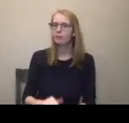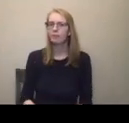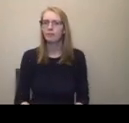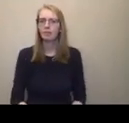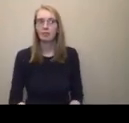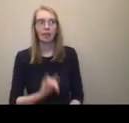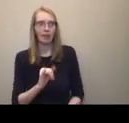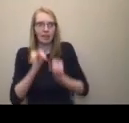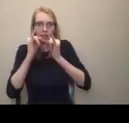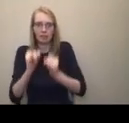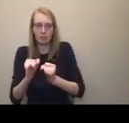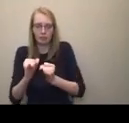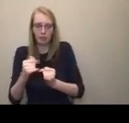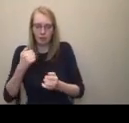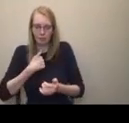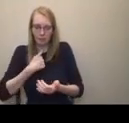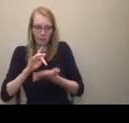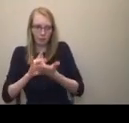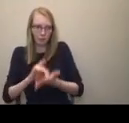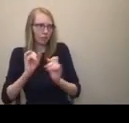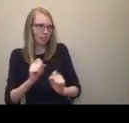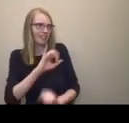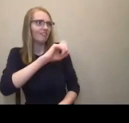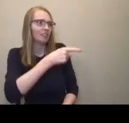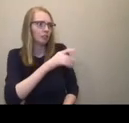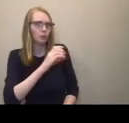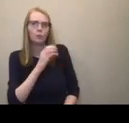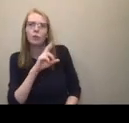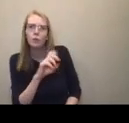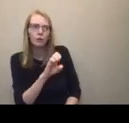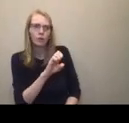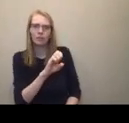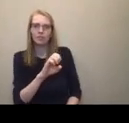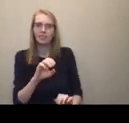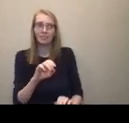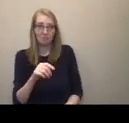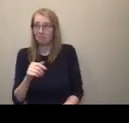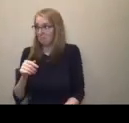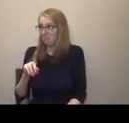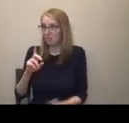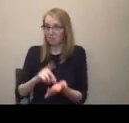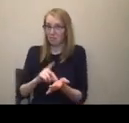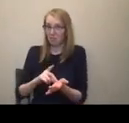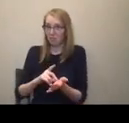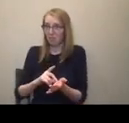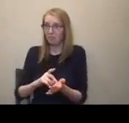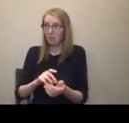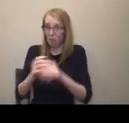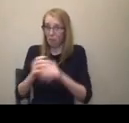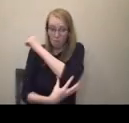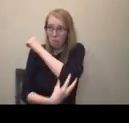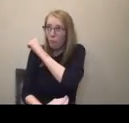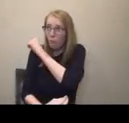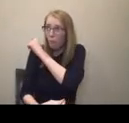a doctor. I can cure you. I'm a doctor. I can cure you. How can you cure poverty? Where's your accountability in that? So it's about